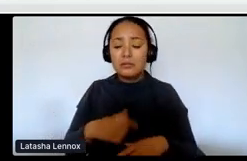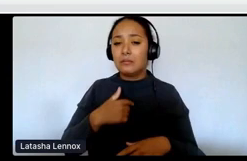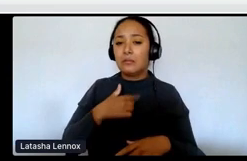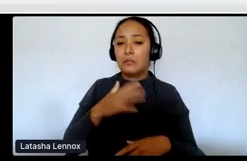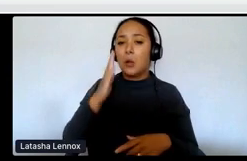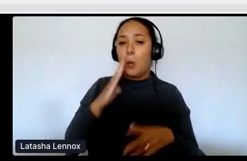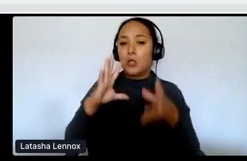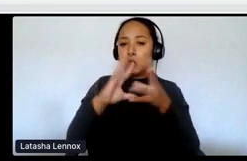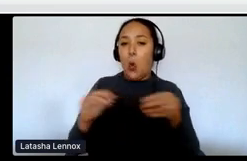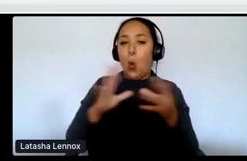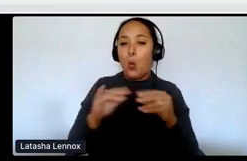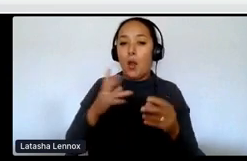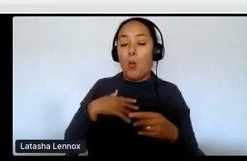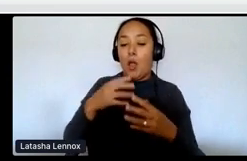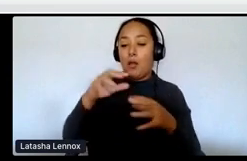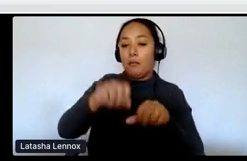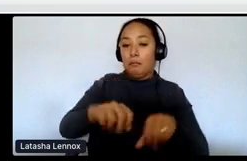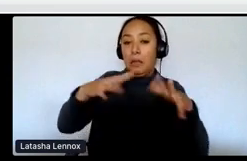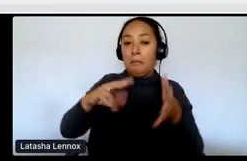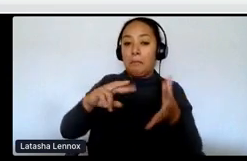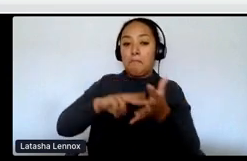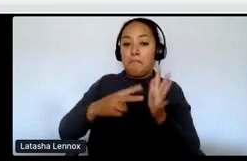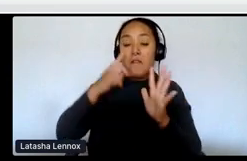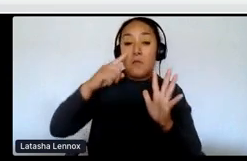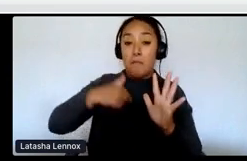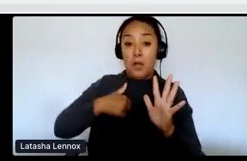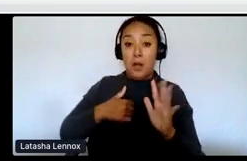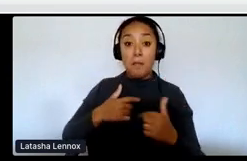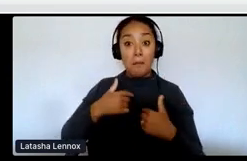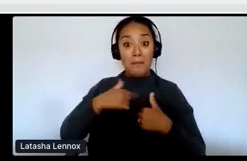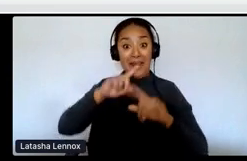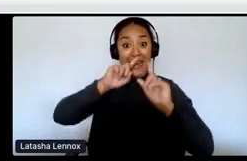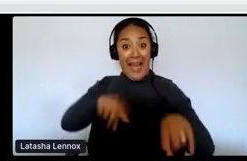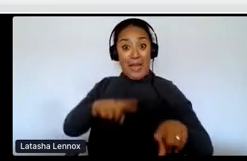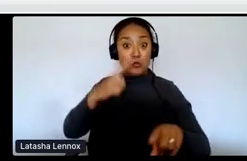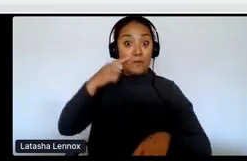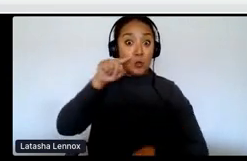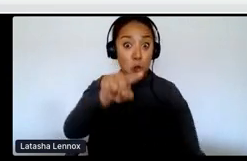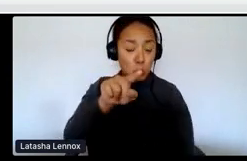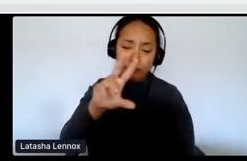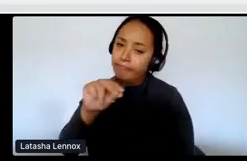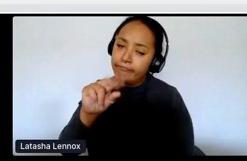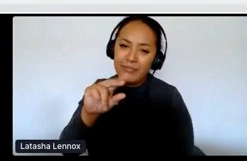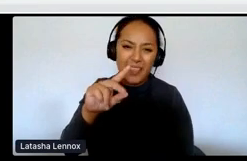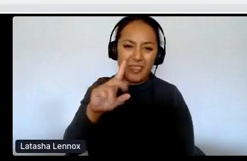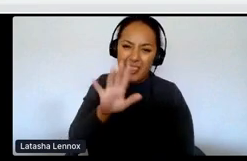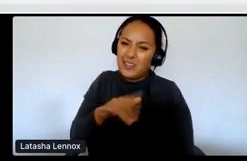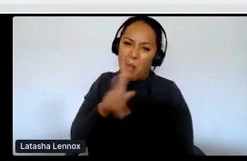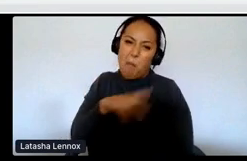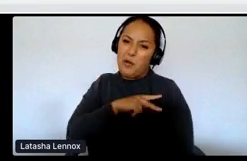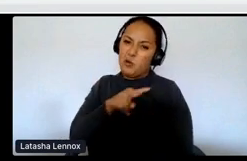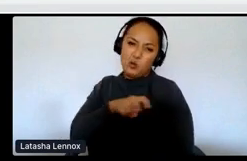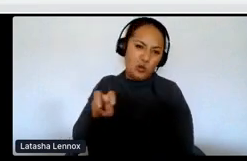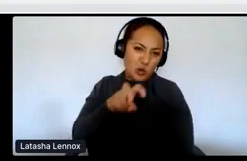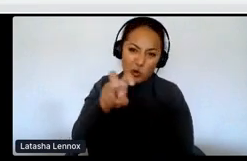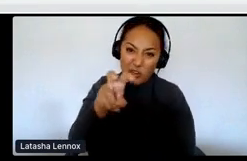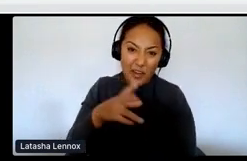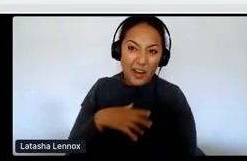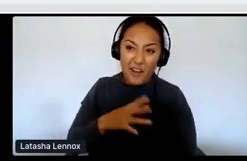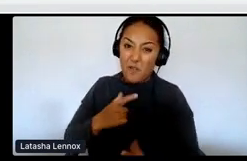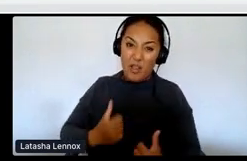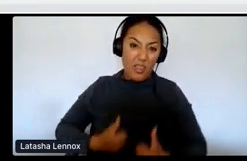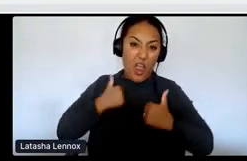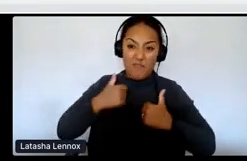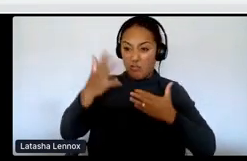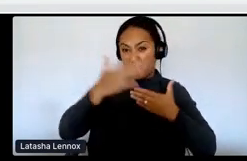what it means to me. But I'm never going to fully answer it for you because I think it's all a personal journey and it's all a lifelong journey. You